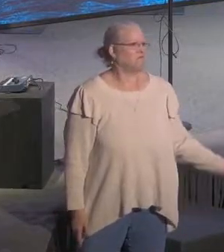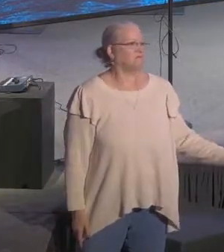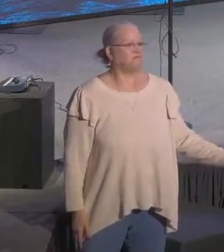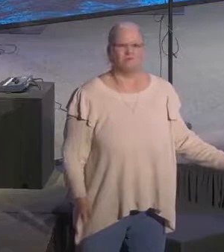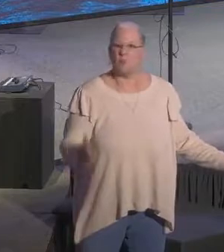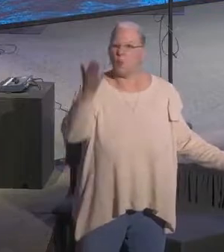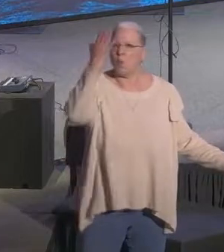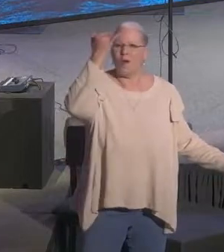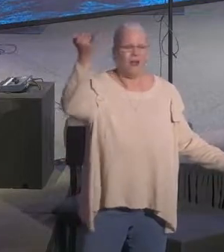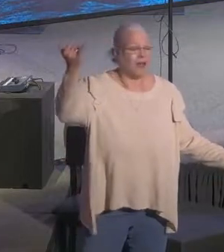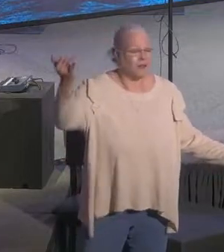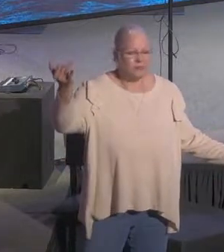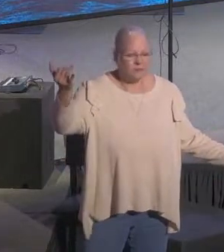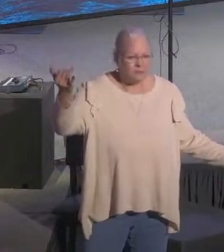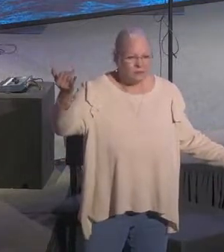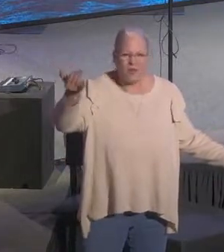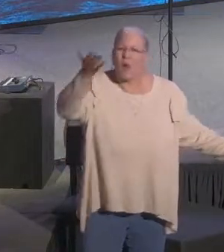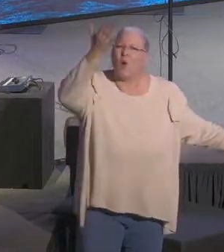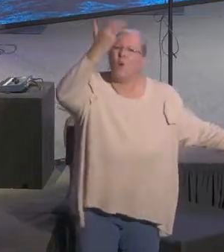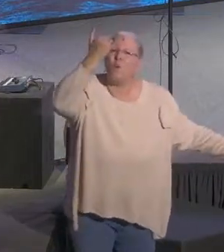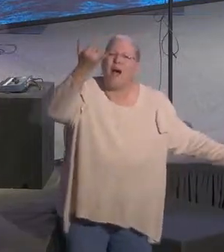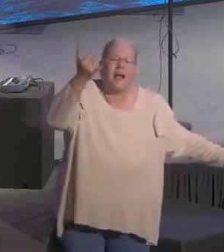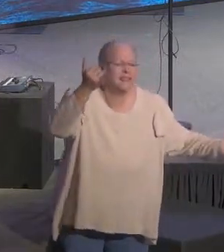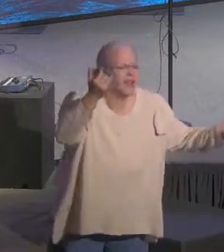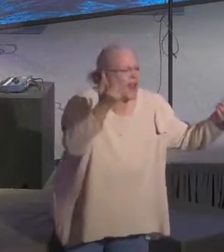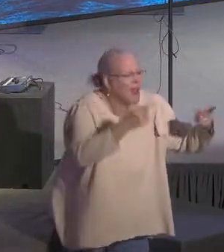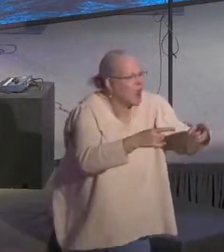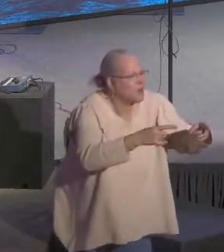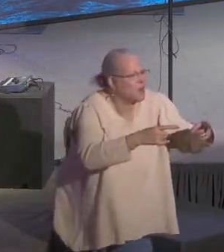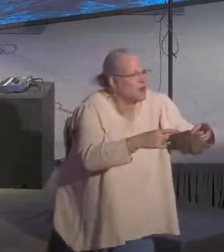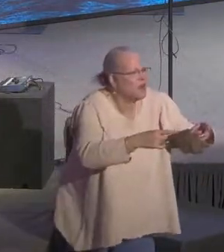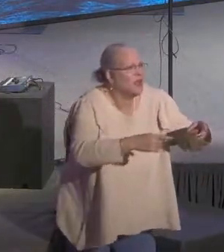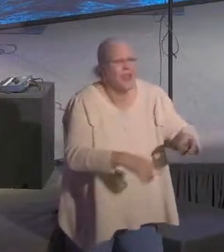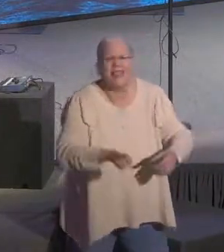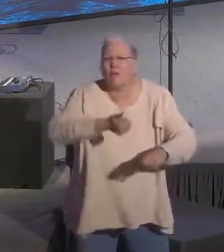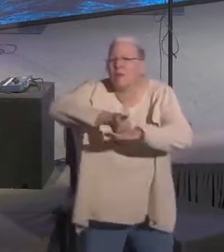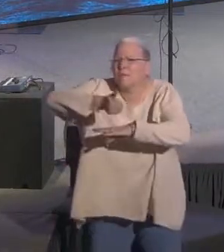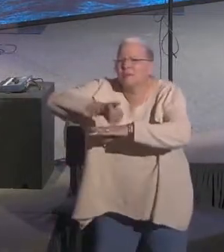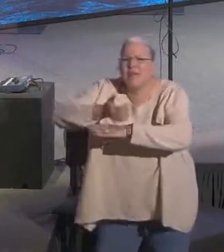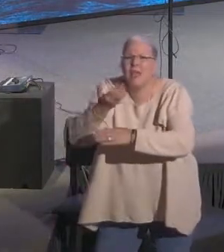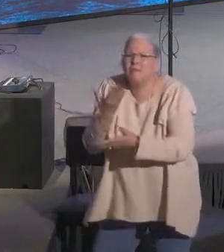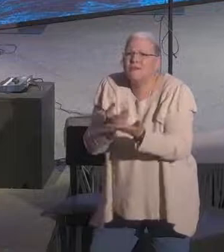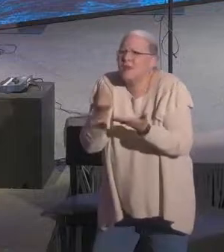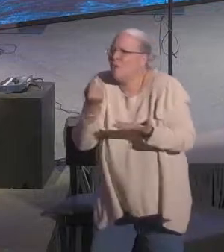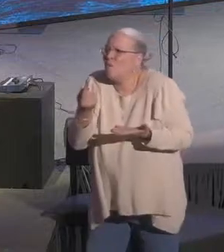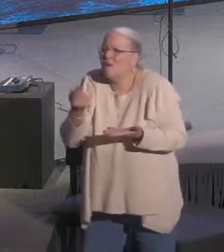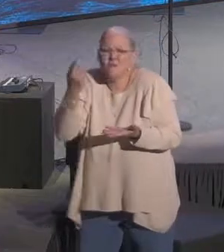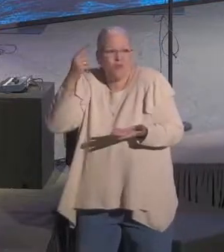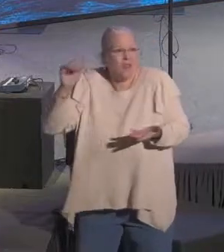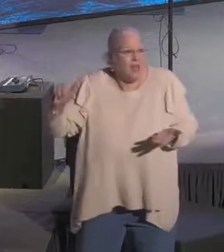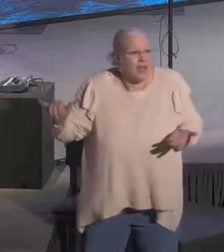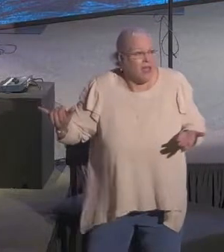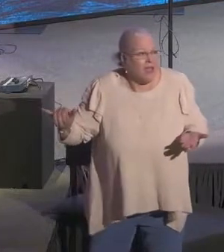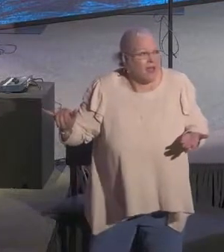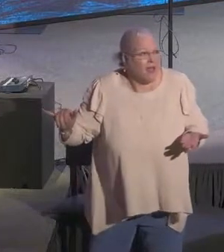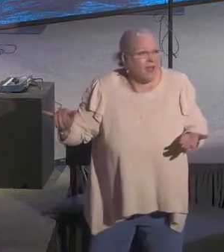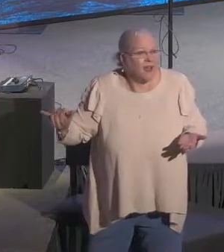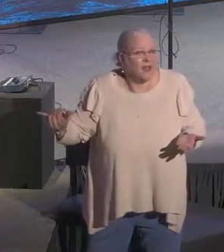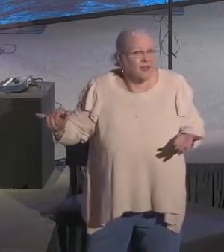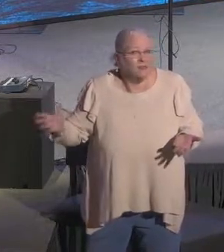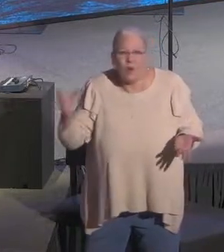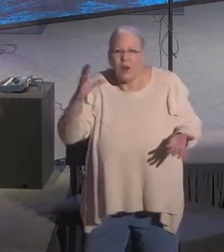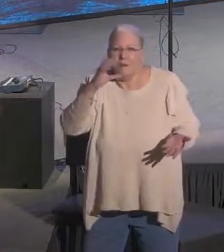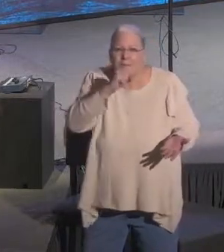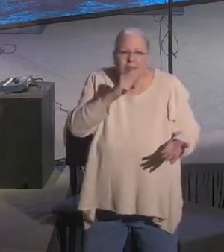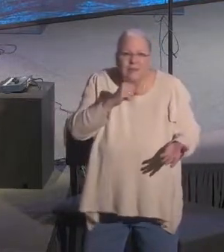Why? Why is that? Can we blame someone else for it? Or have we missed an